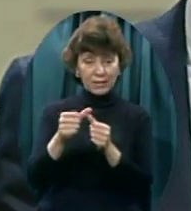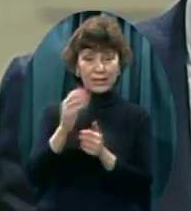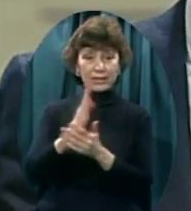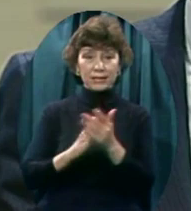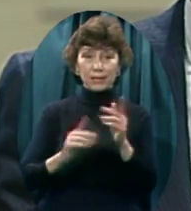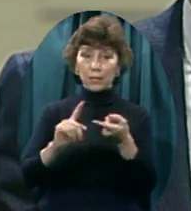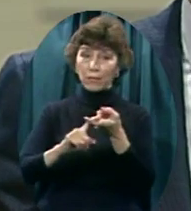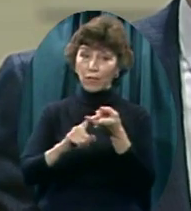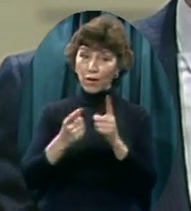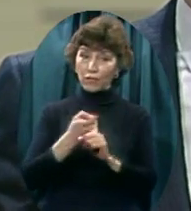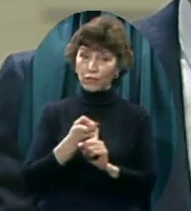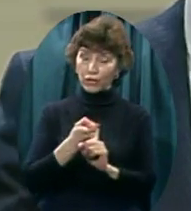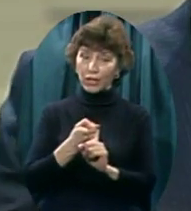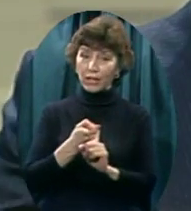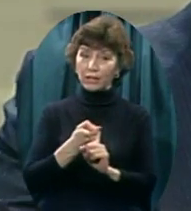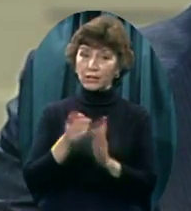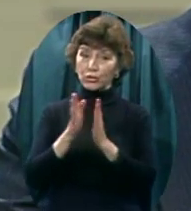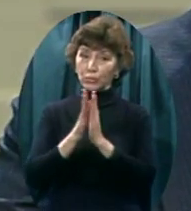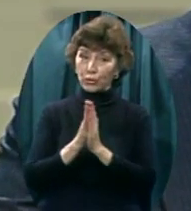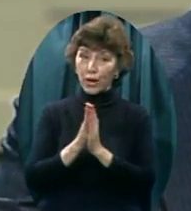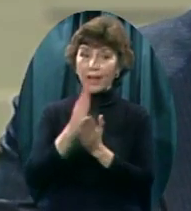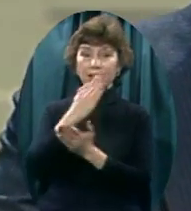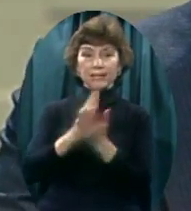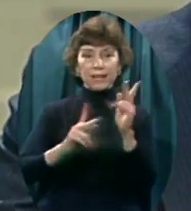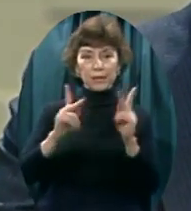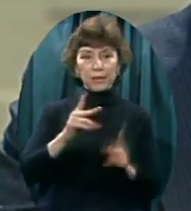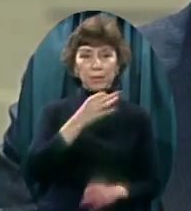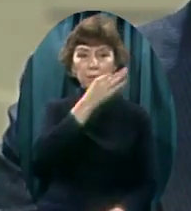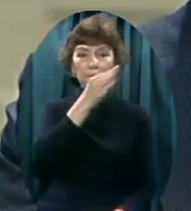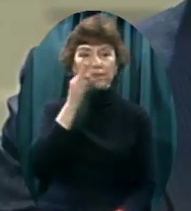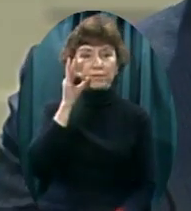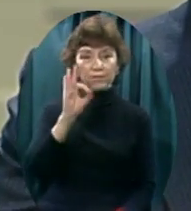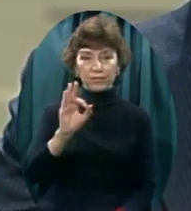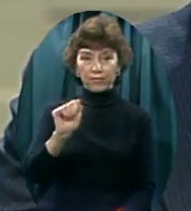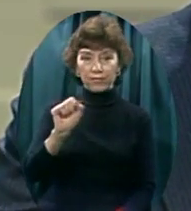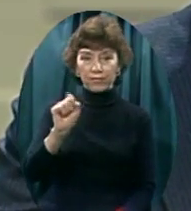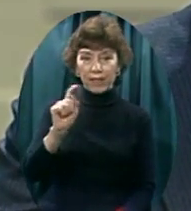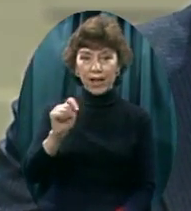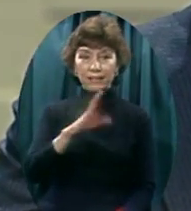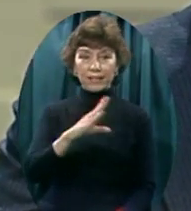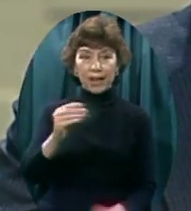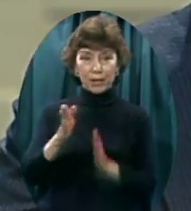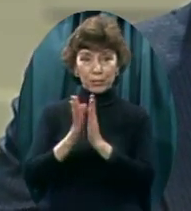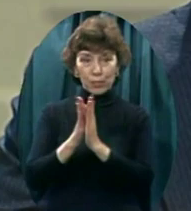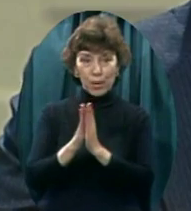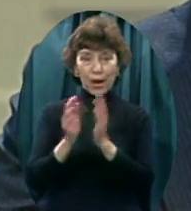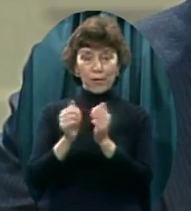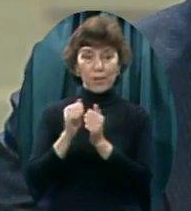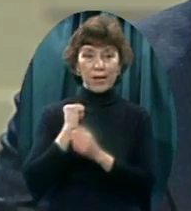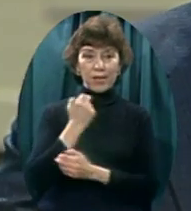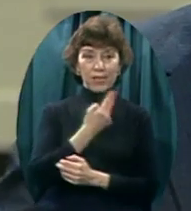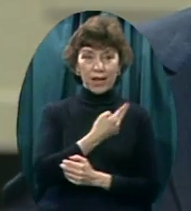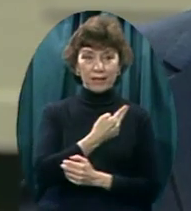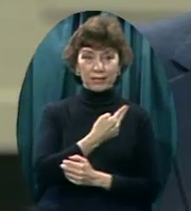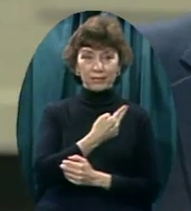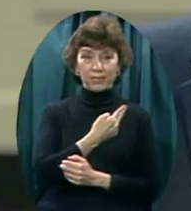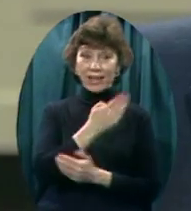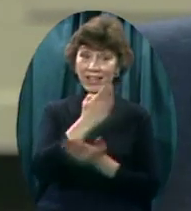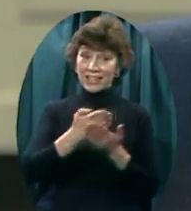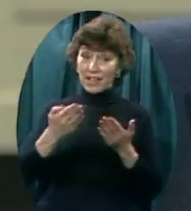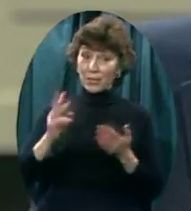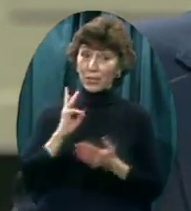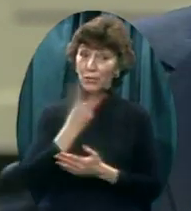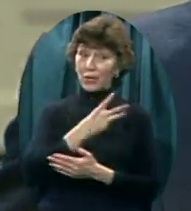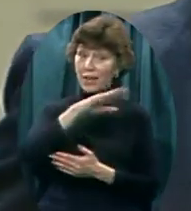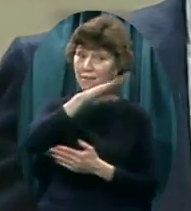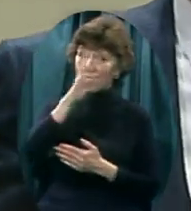praying for something we have never done before but something we believe God wants us to do. And that is on Sunday night